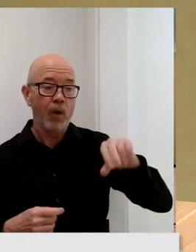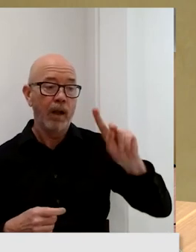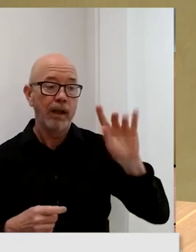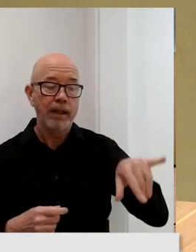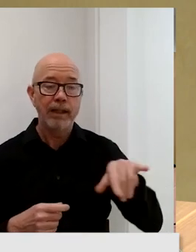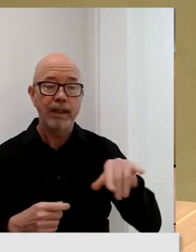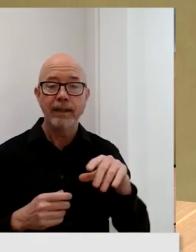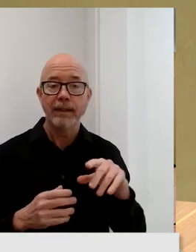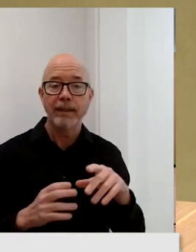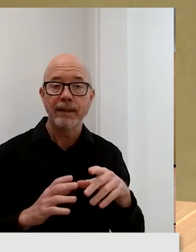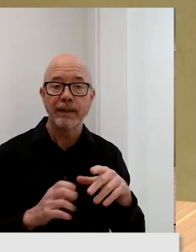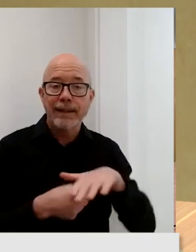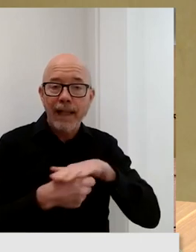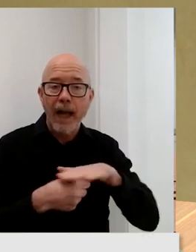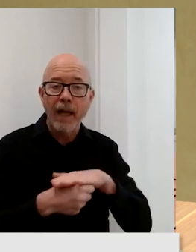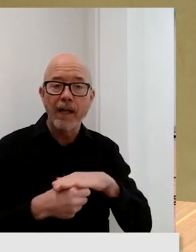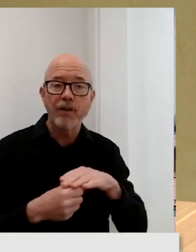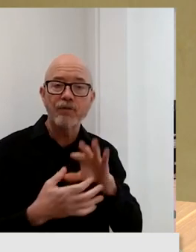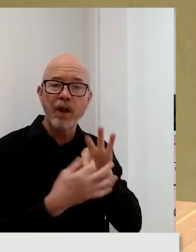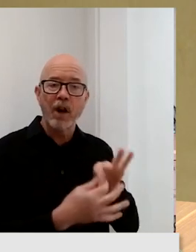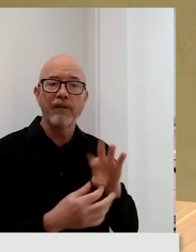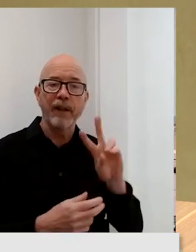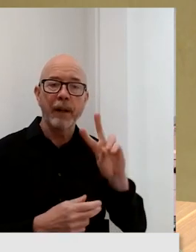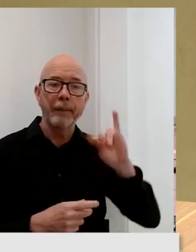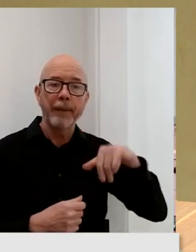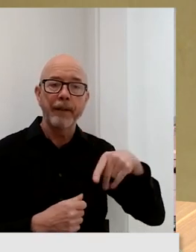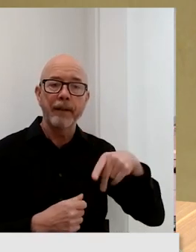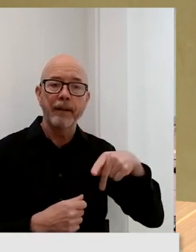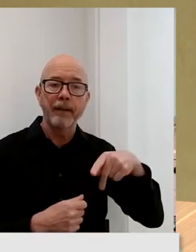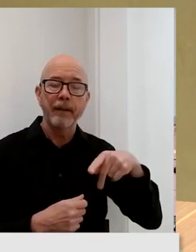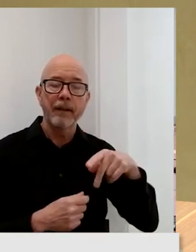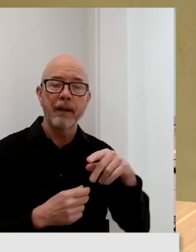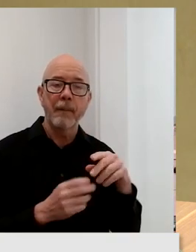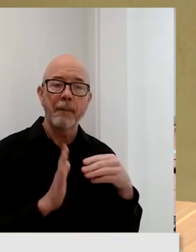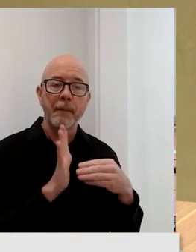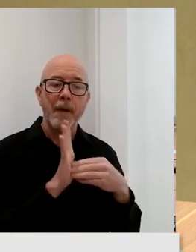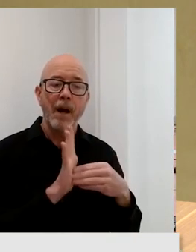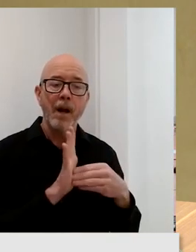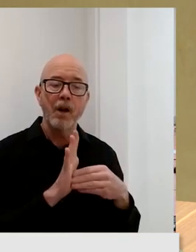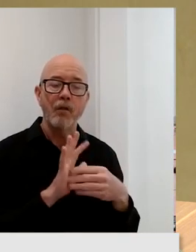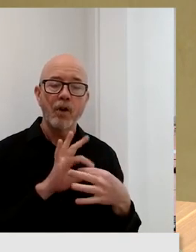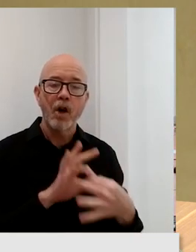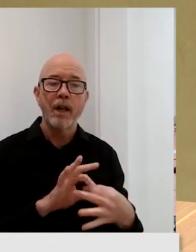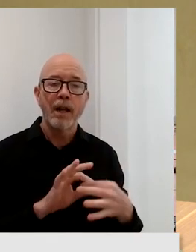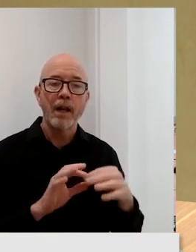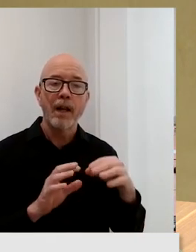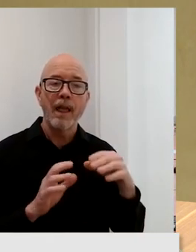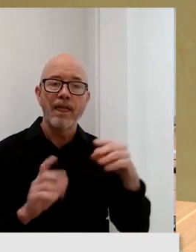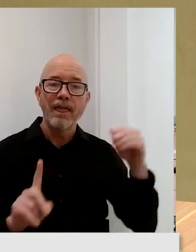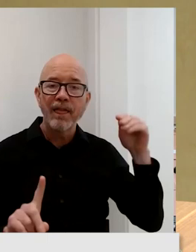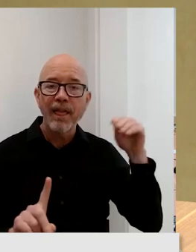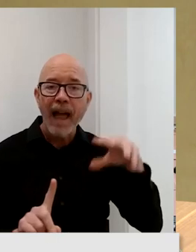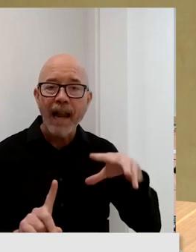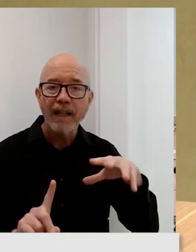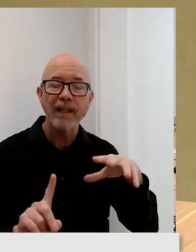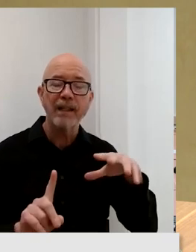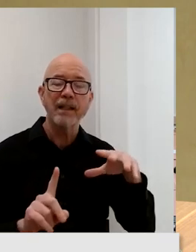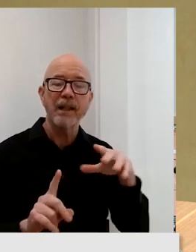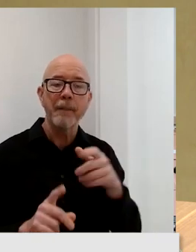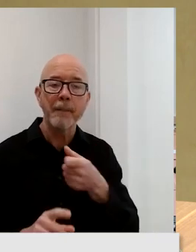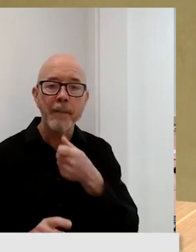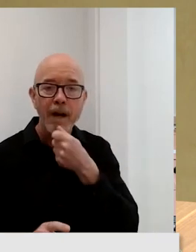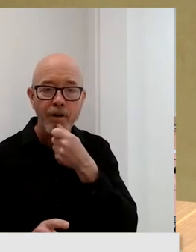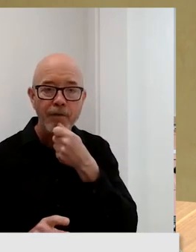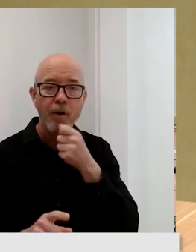model, uh, where the lighting, the microphones, the bandwidth, uh, the